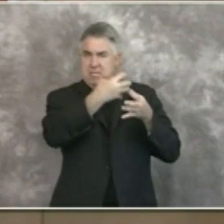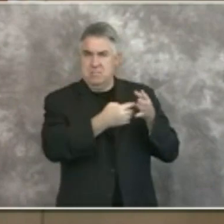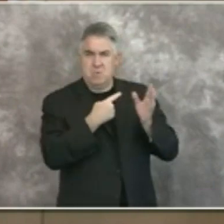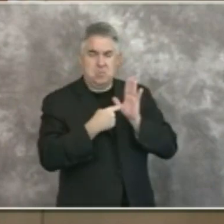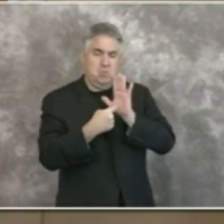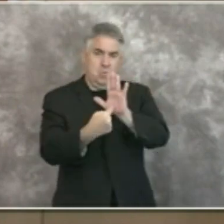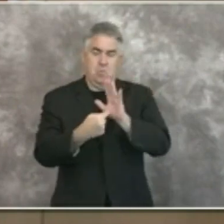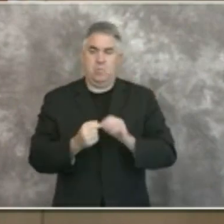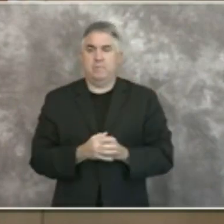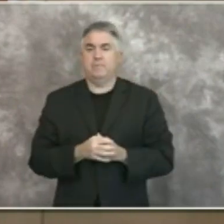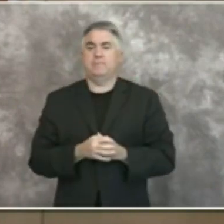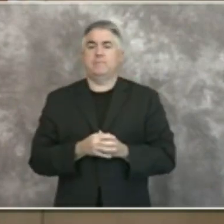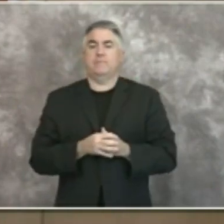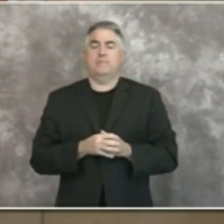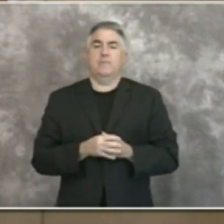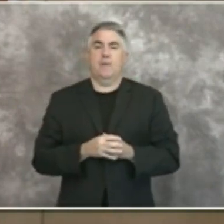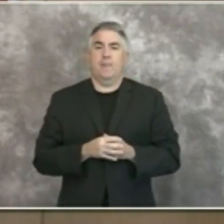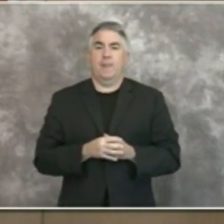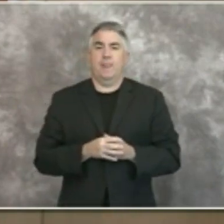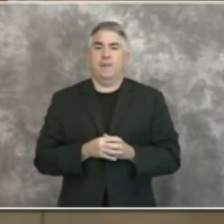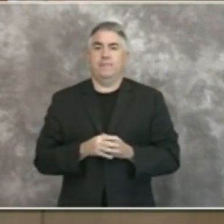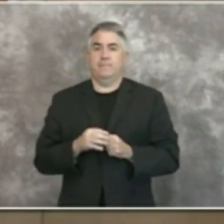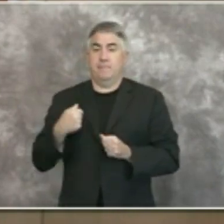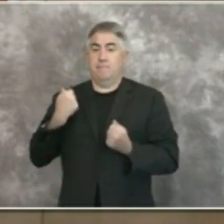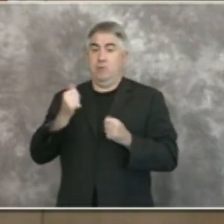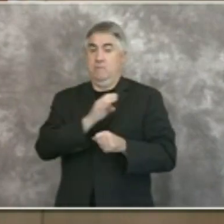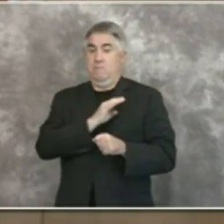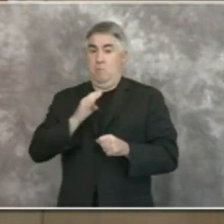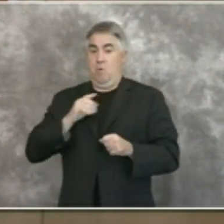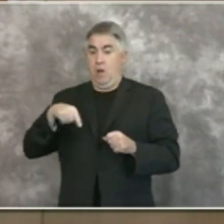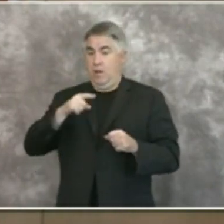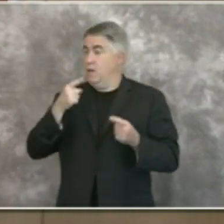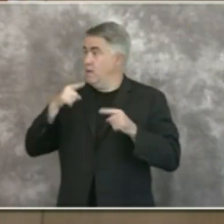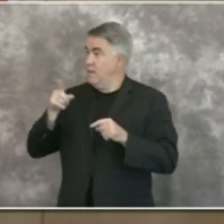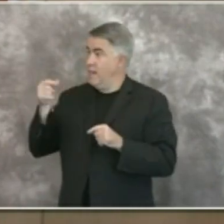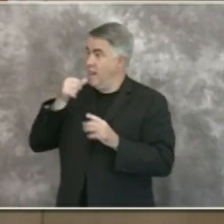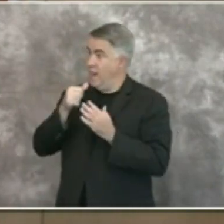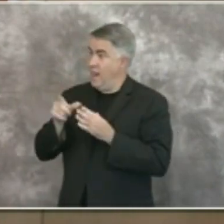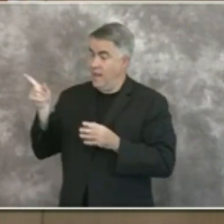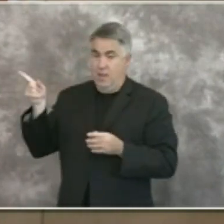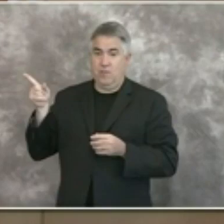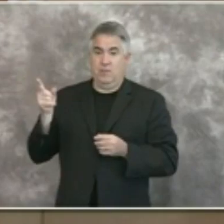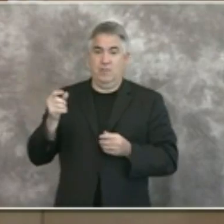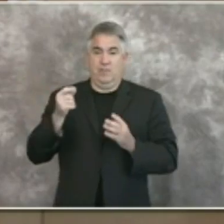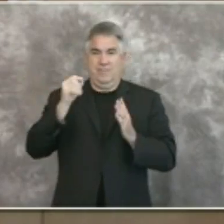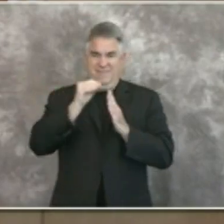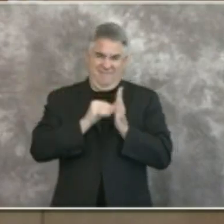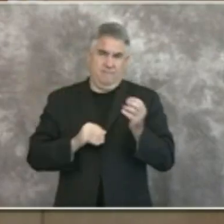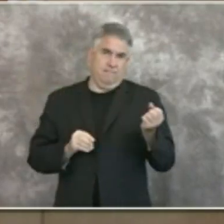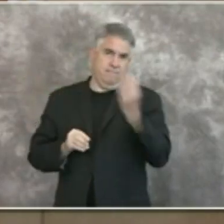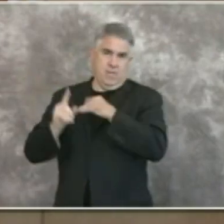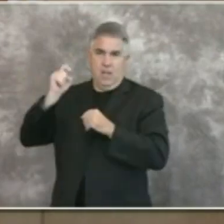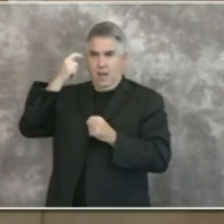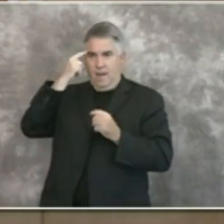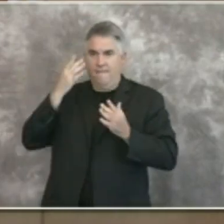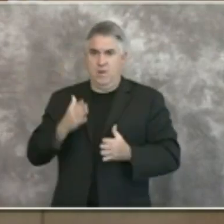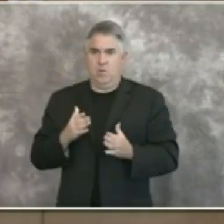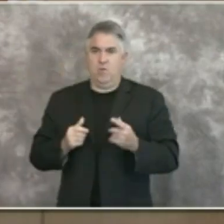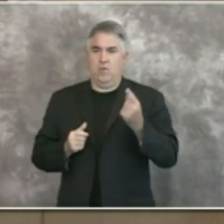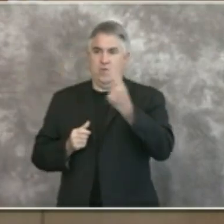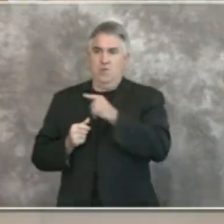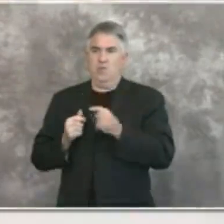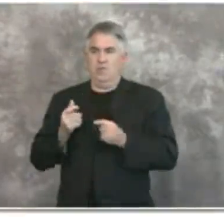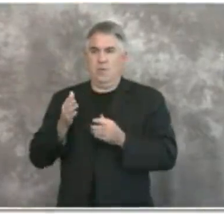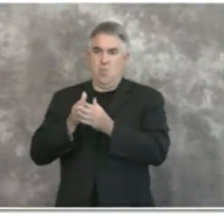of the Board of Supervisors agreed to send this letter to Governor Newsom which requests more local control